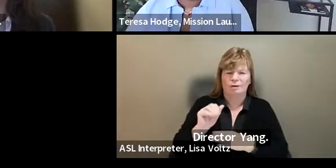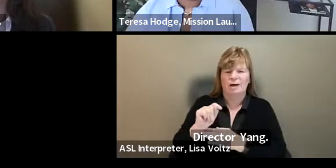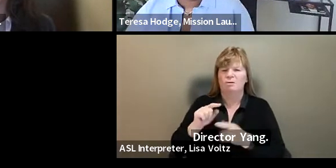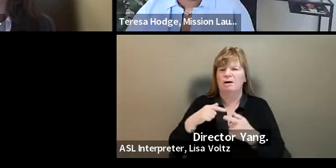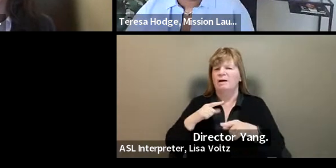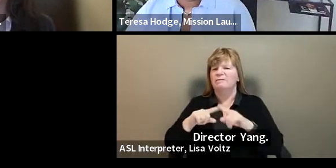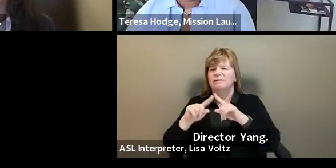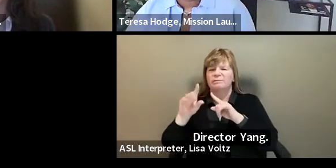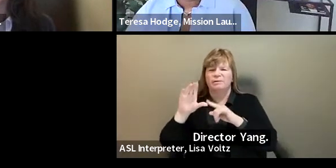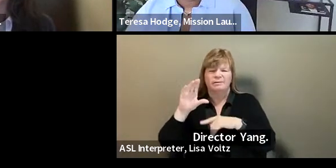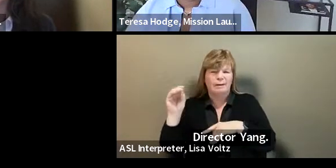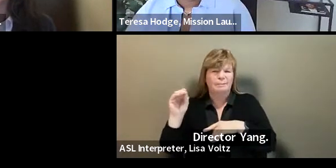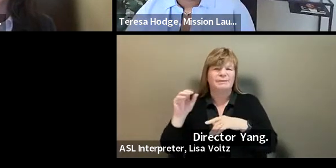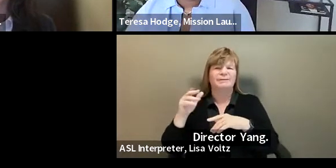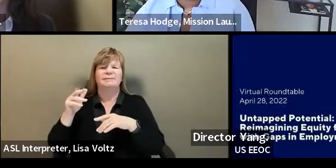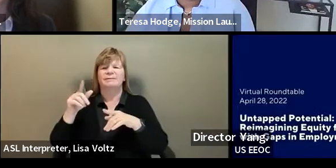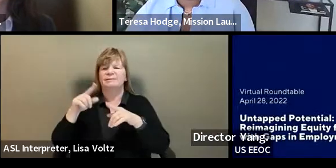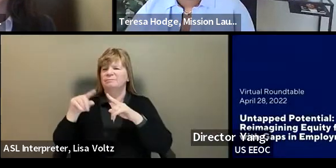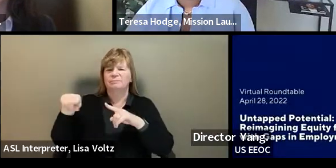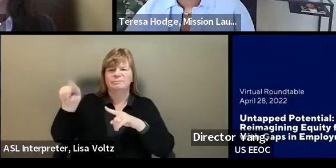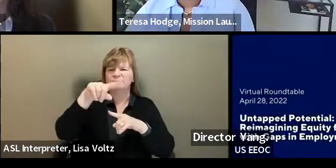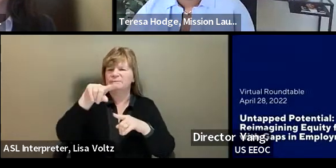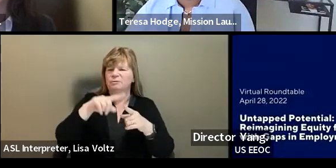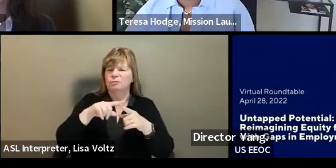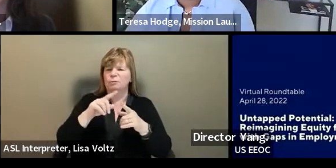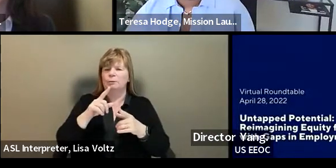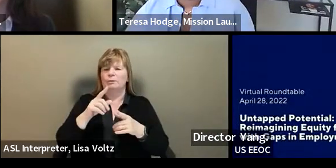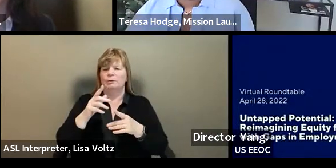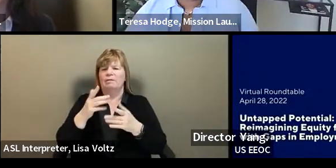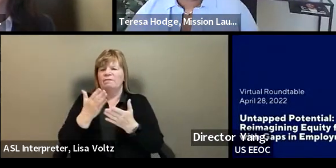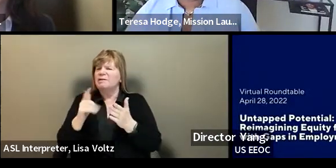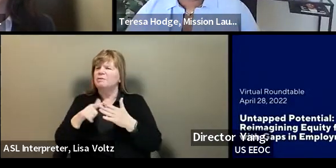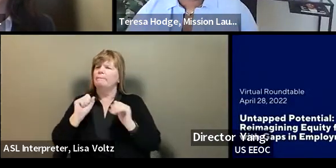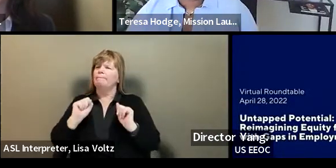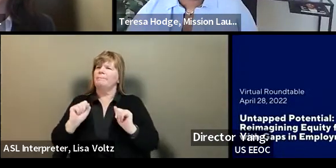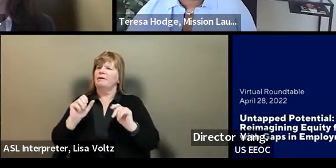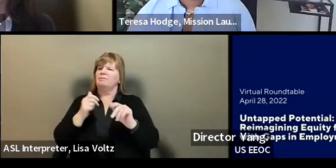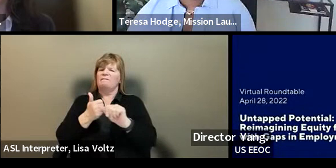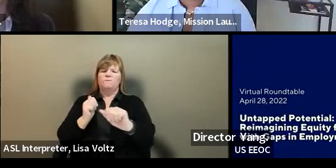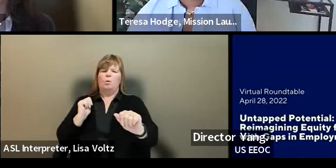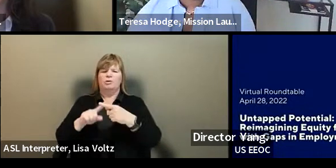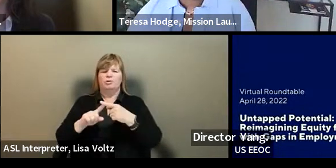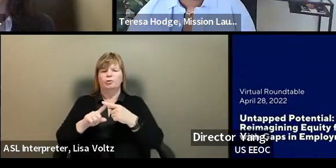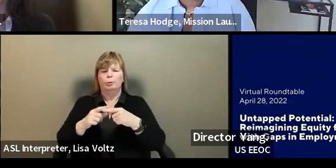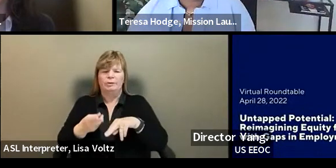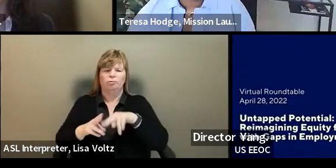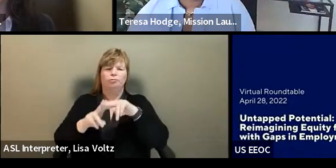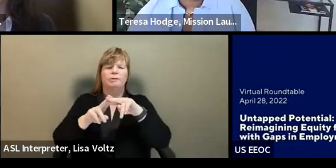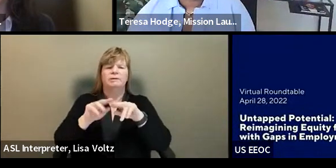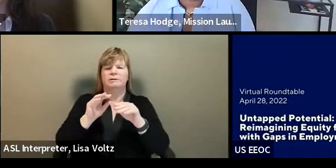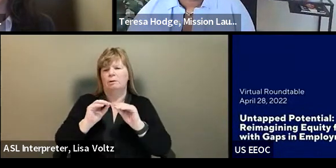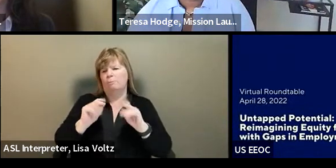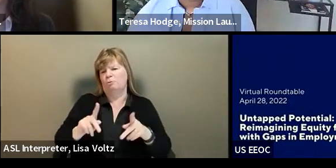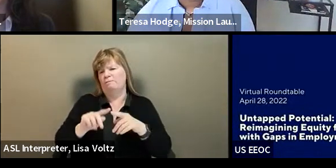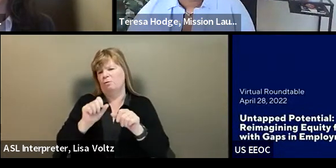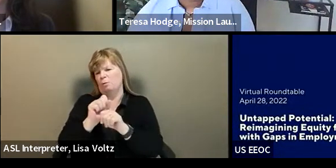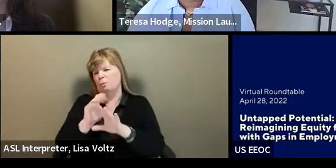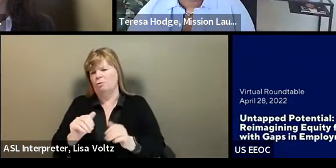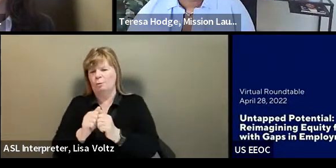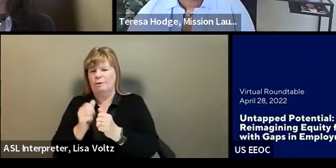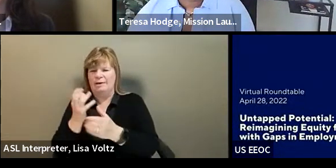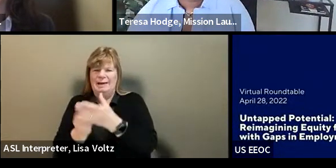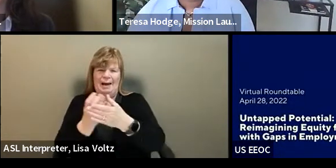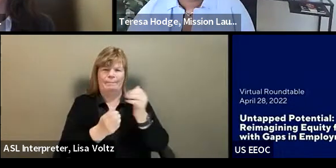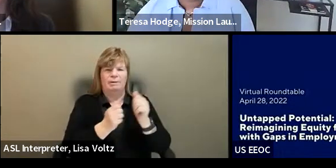place workers or assist job seekers should avoid to increase opportunities for workers with gaps in employment